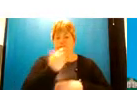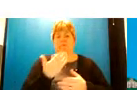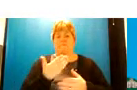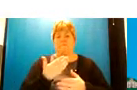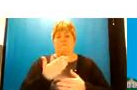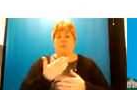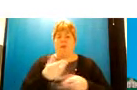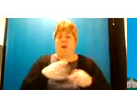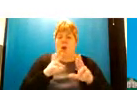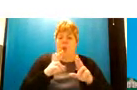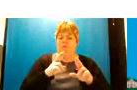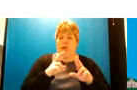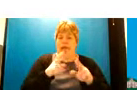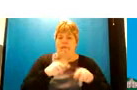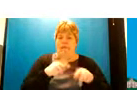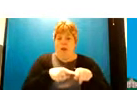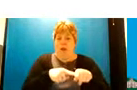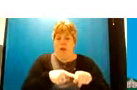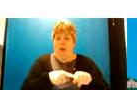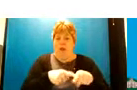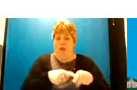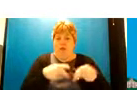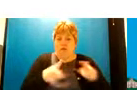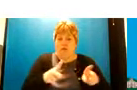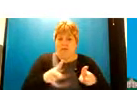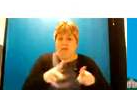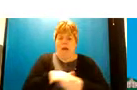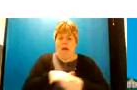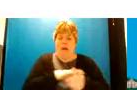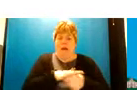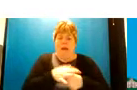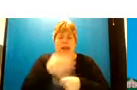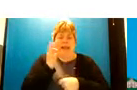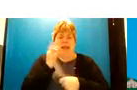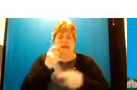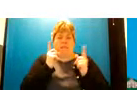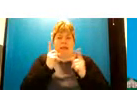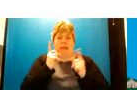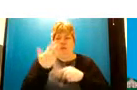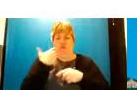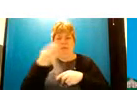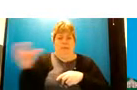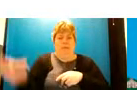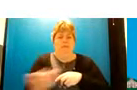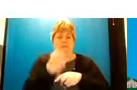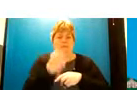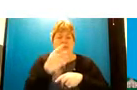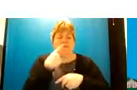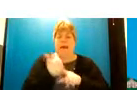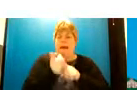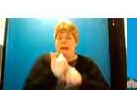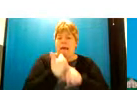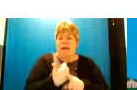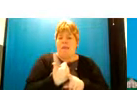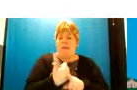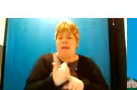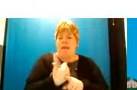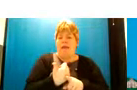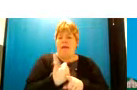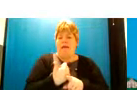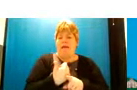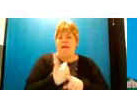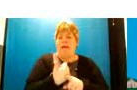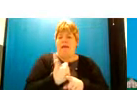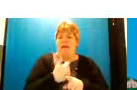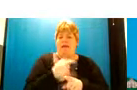strategic complex case manager that a role that we've put in recently that is really helping at that very much at that